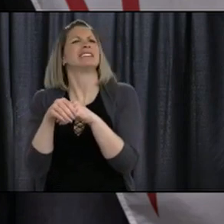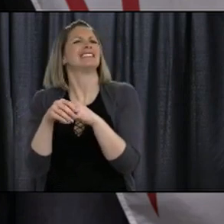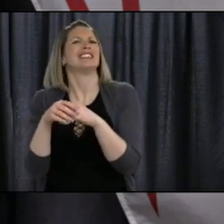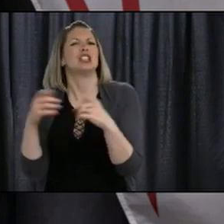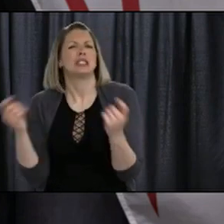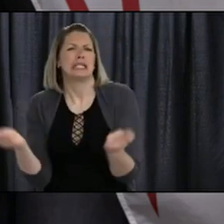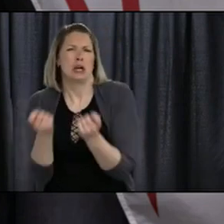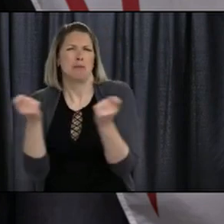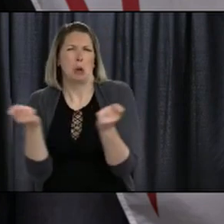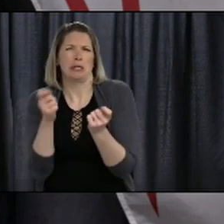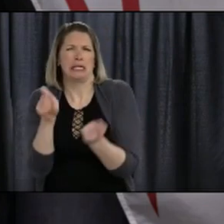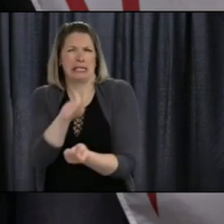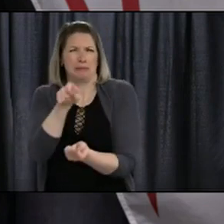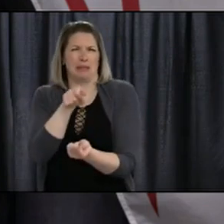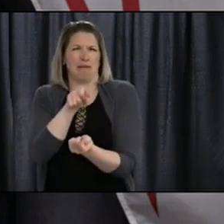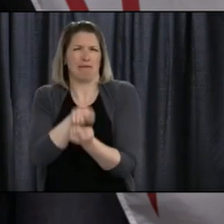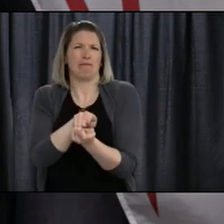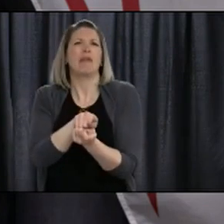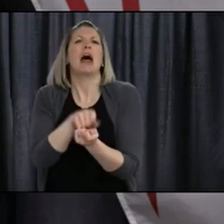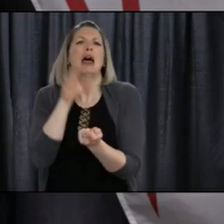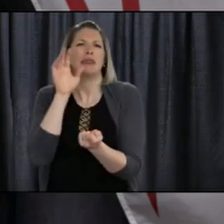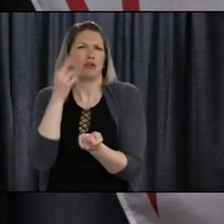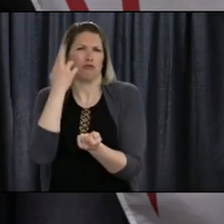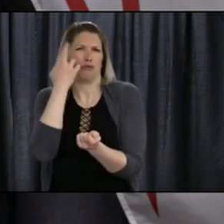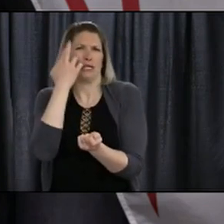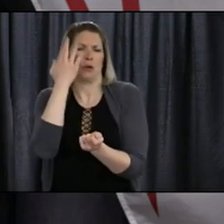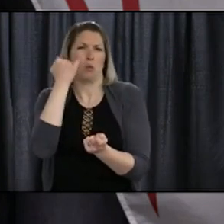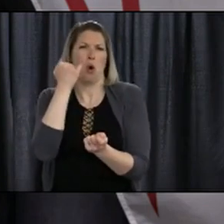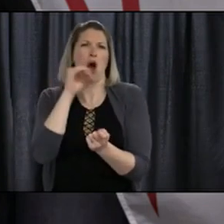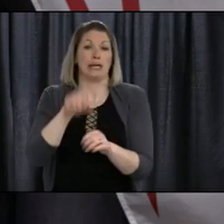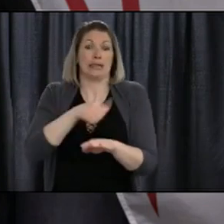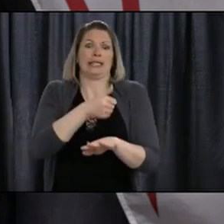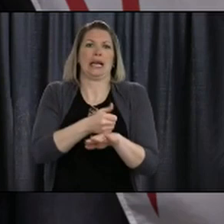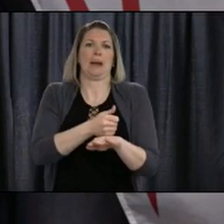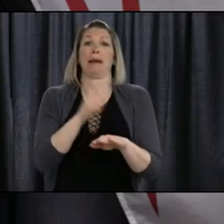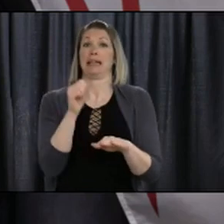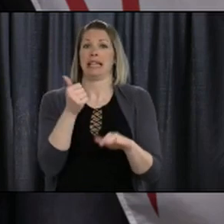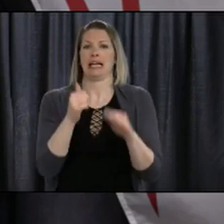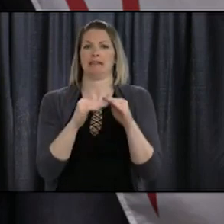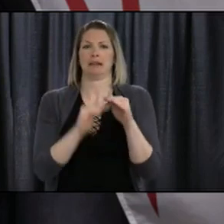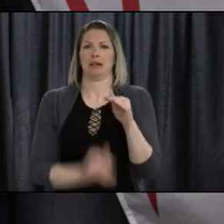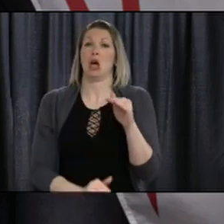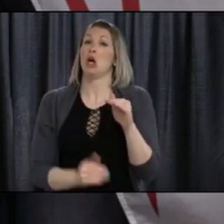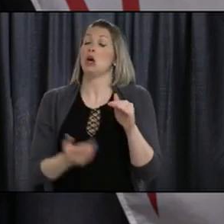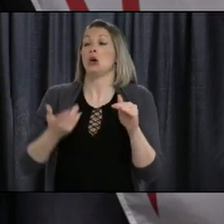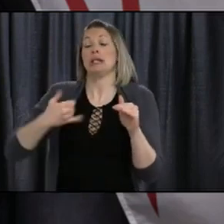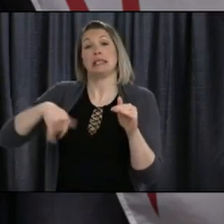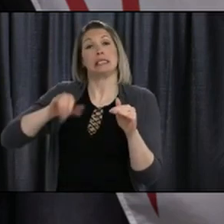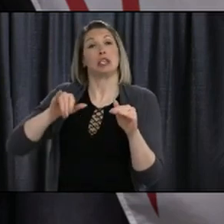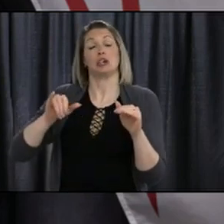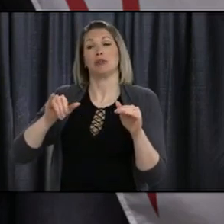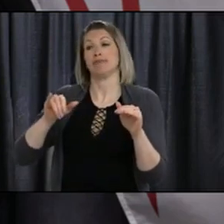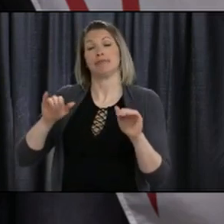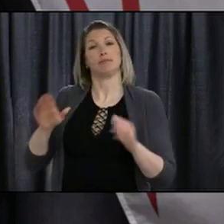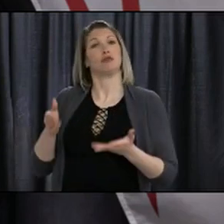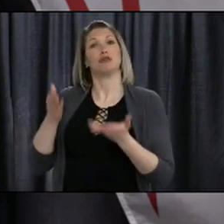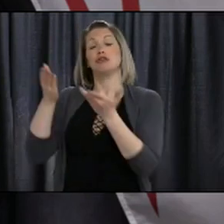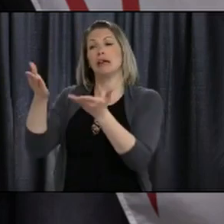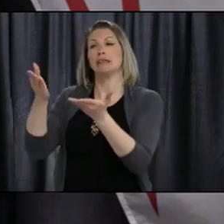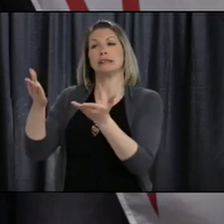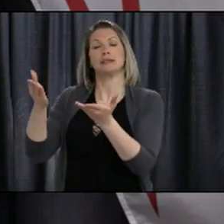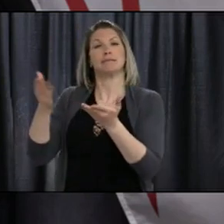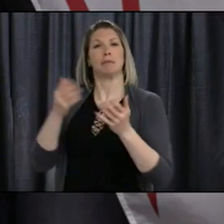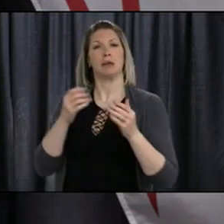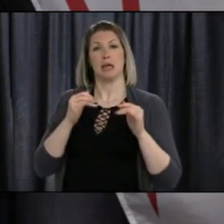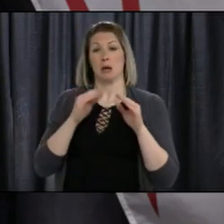that that was the intention of the gatherings. Right now we're still recommending that people stay within their bubble and not